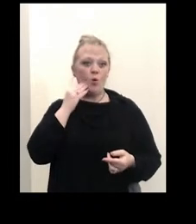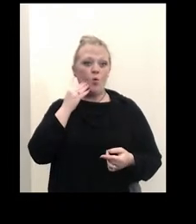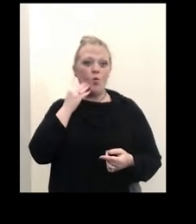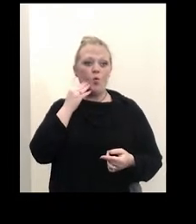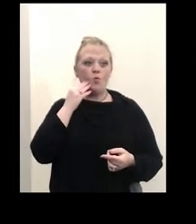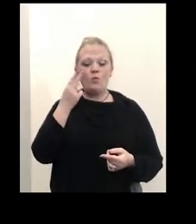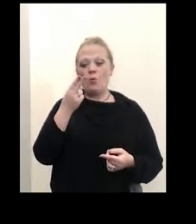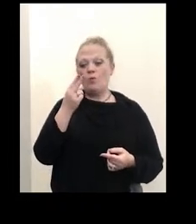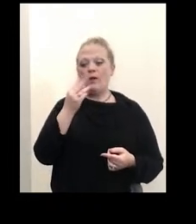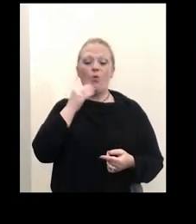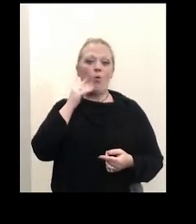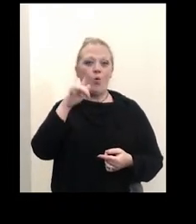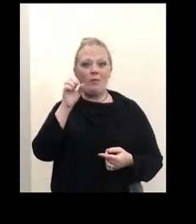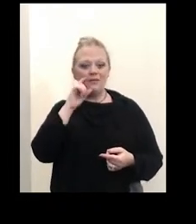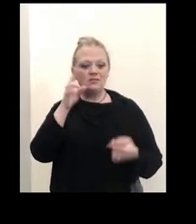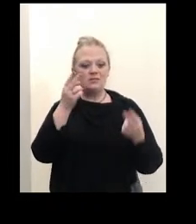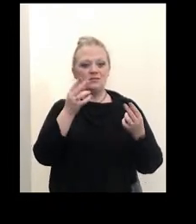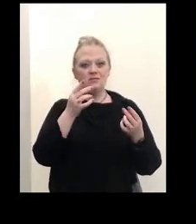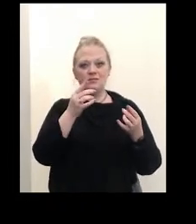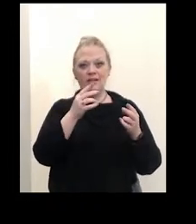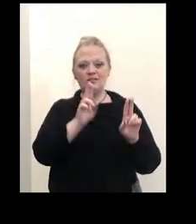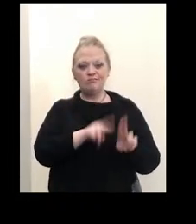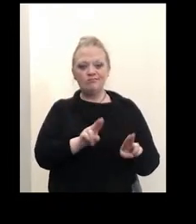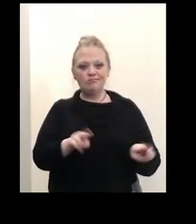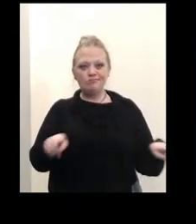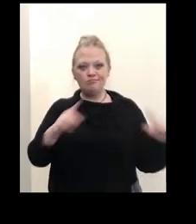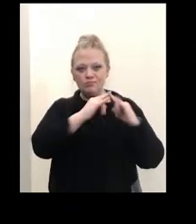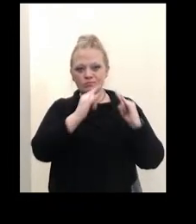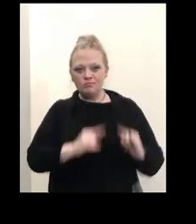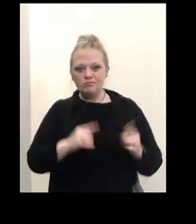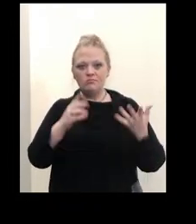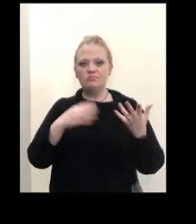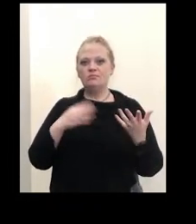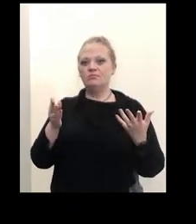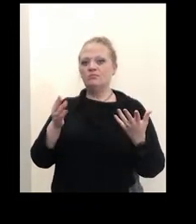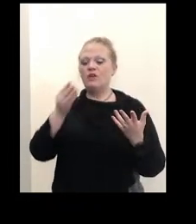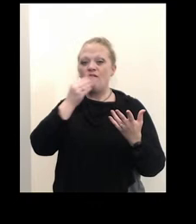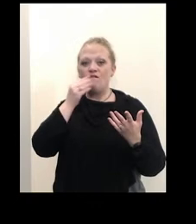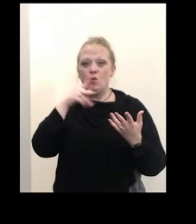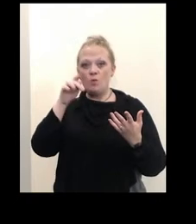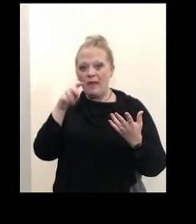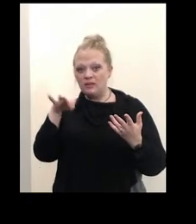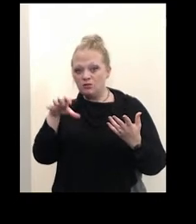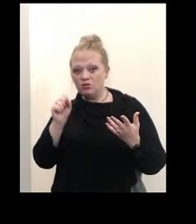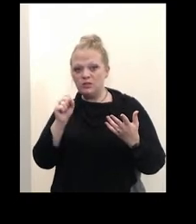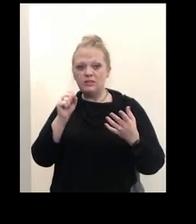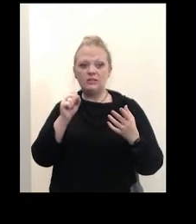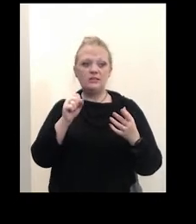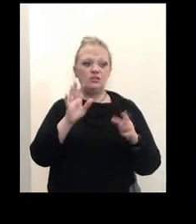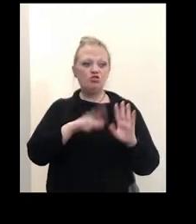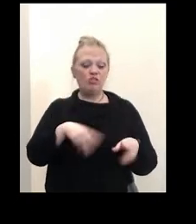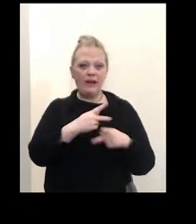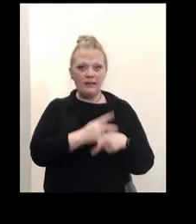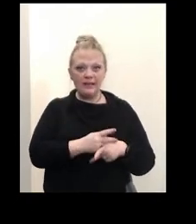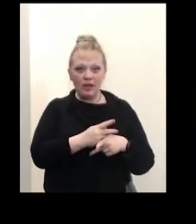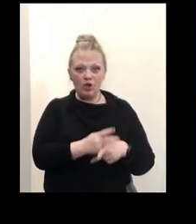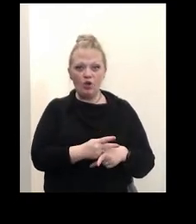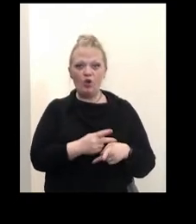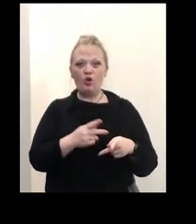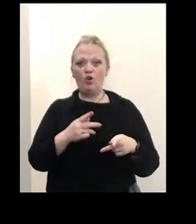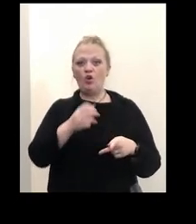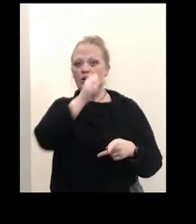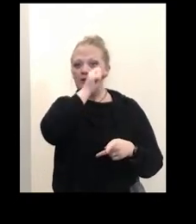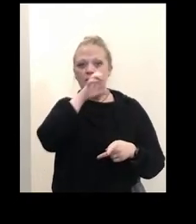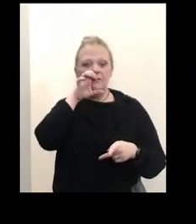We've been giving masks to Feed Norwestern New York and food pantries. We've given masks to childcare providers, senior dining sites,